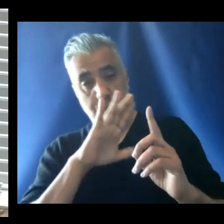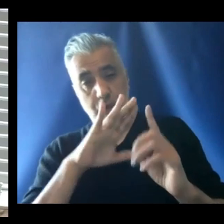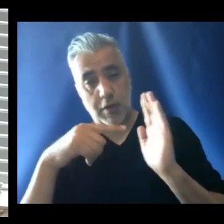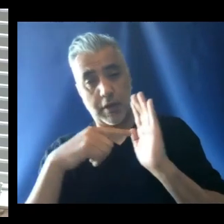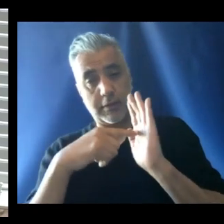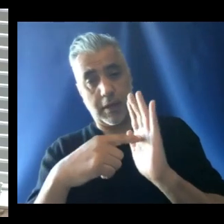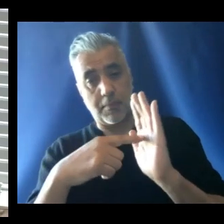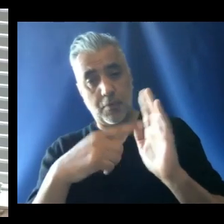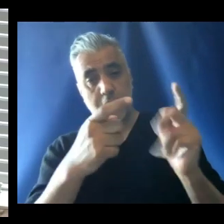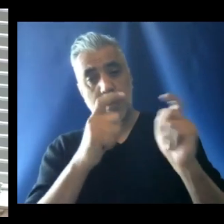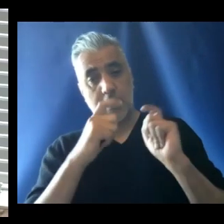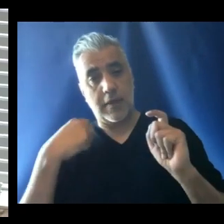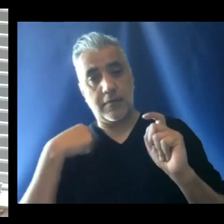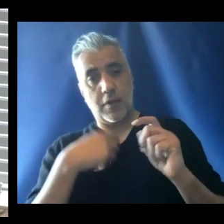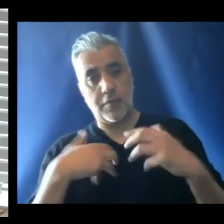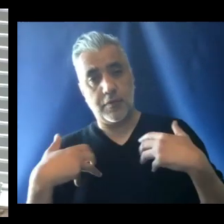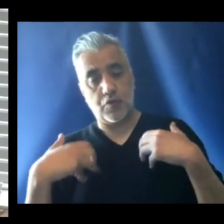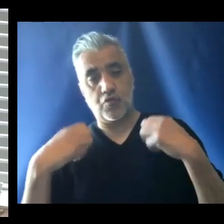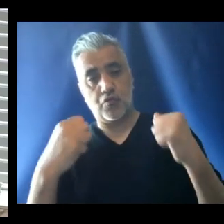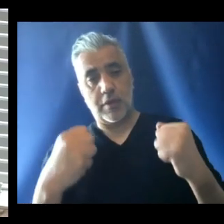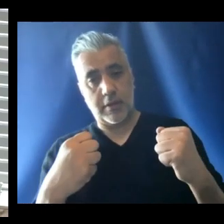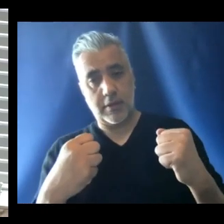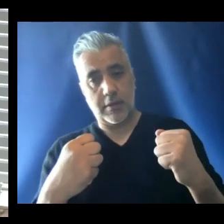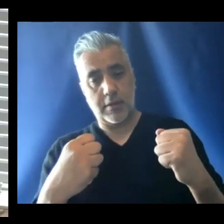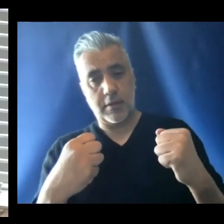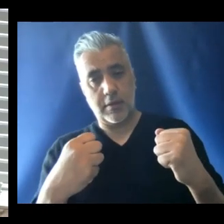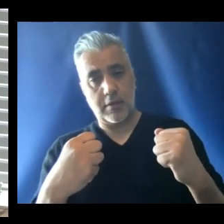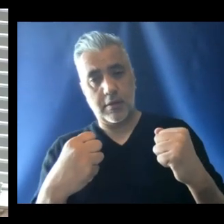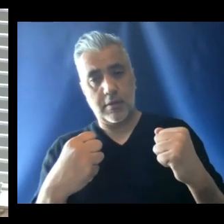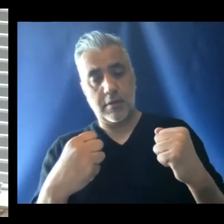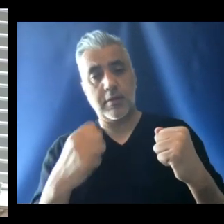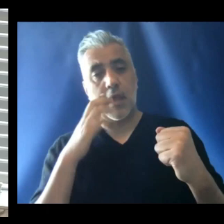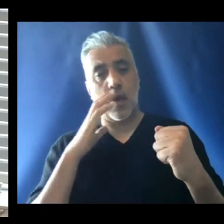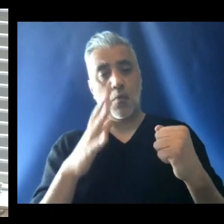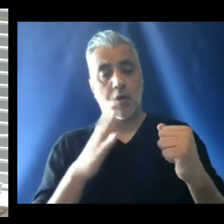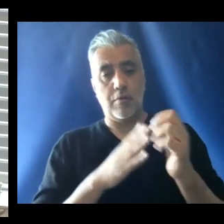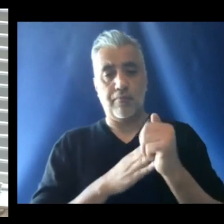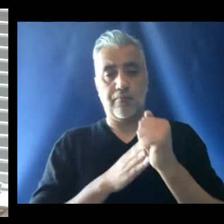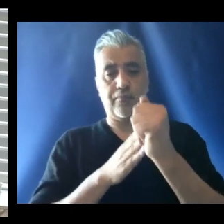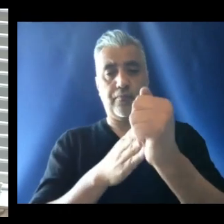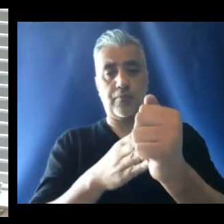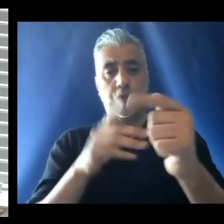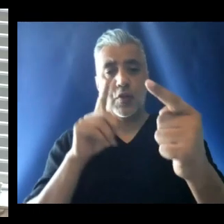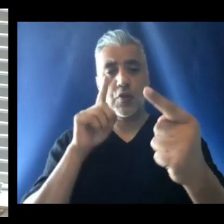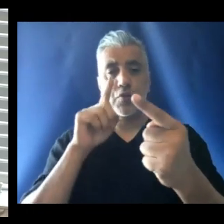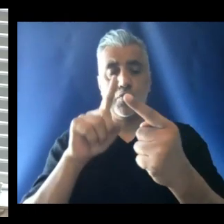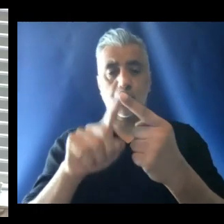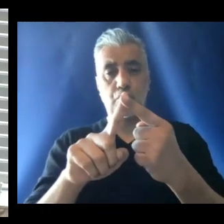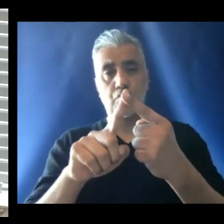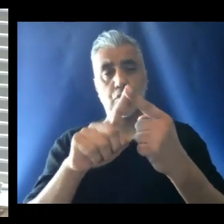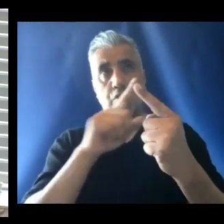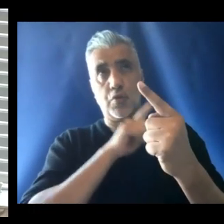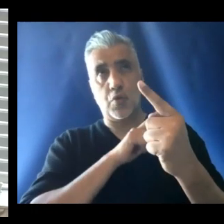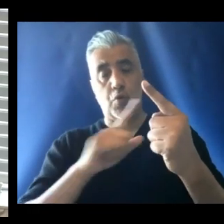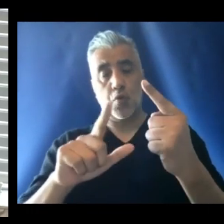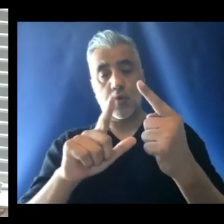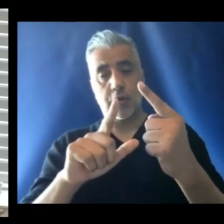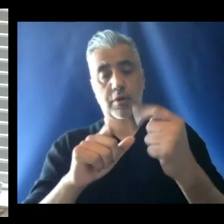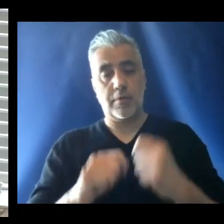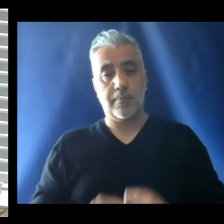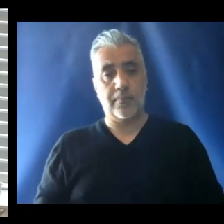gives us that strength, that push us, that should encourage us towards the Lord and also